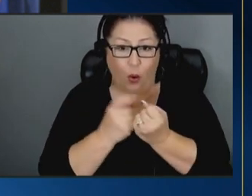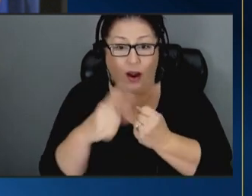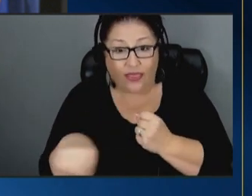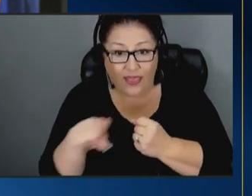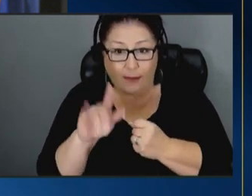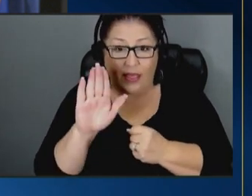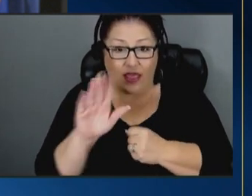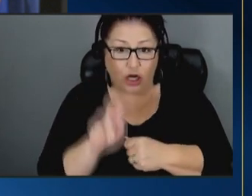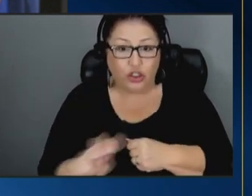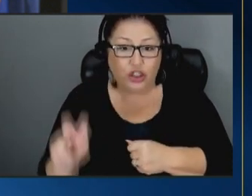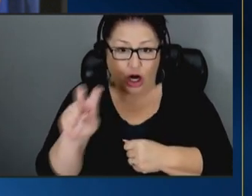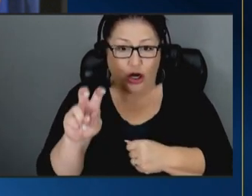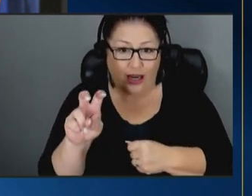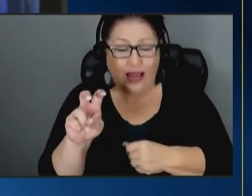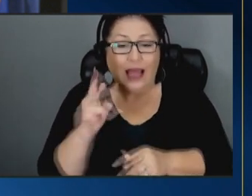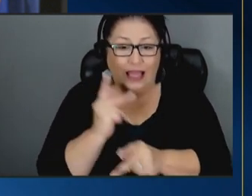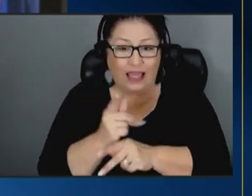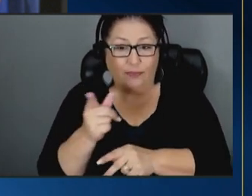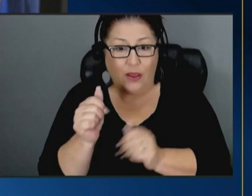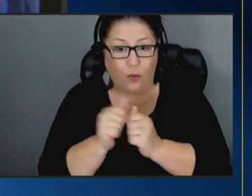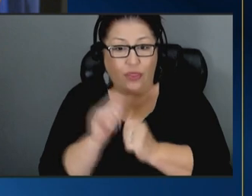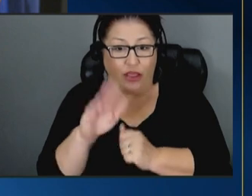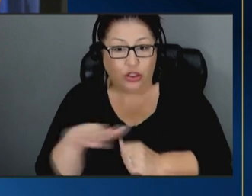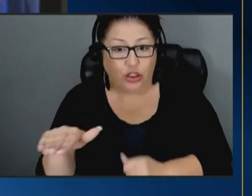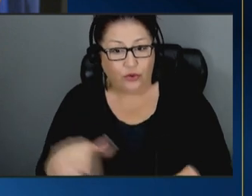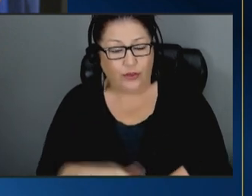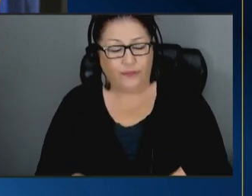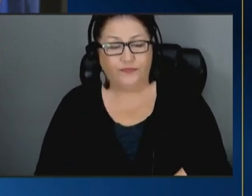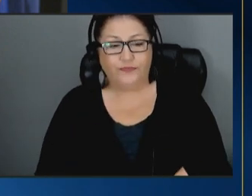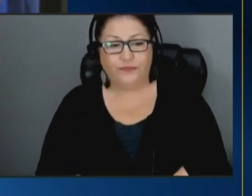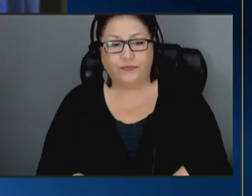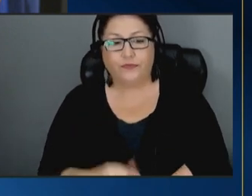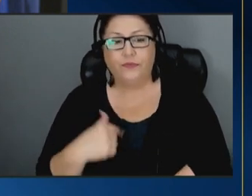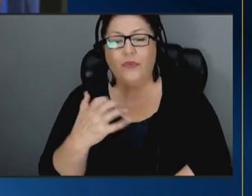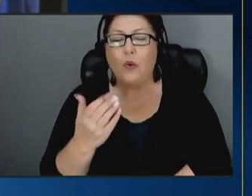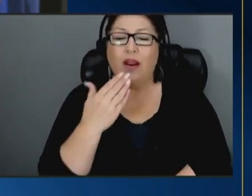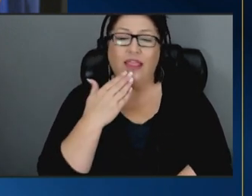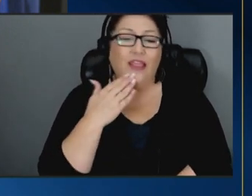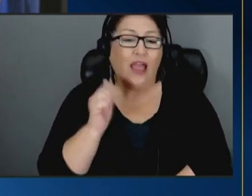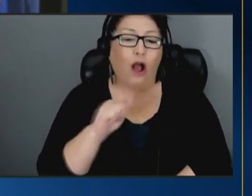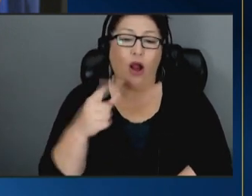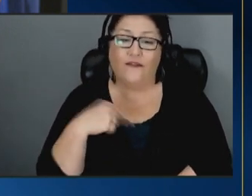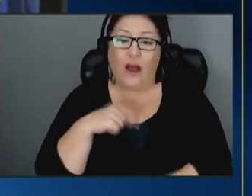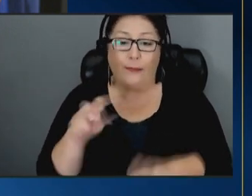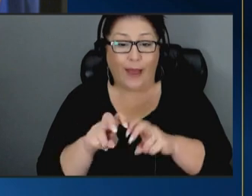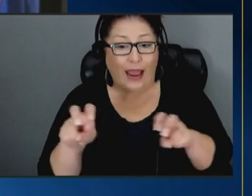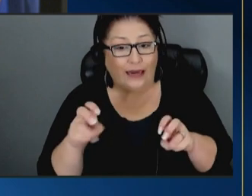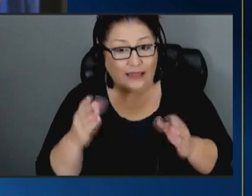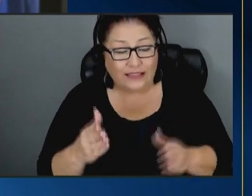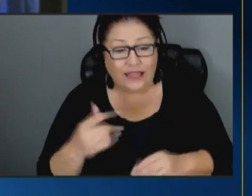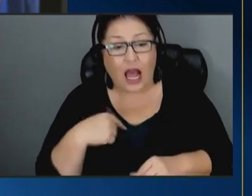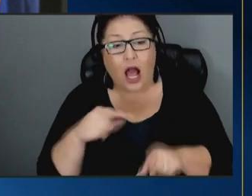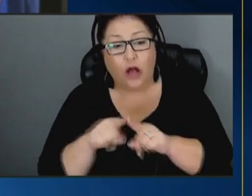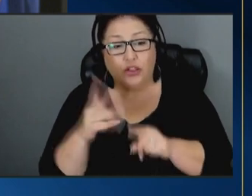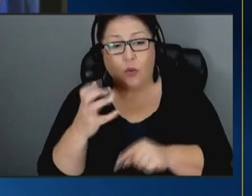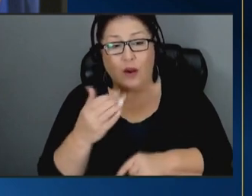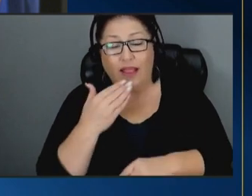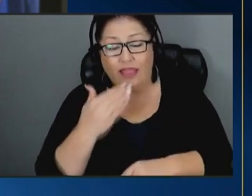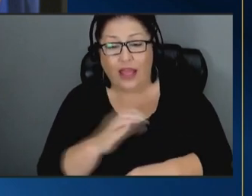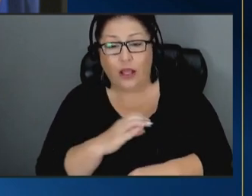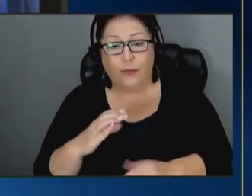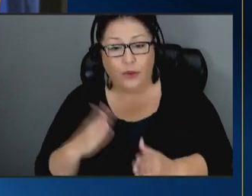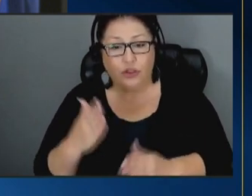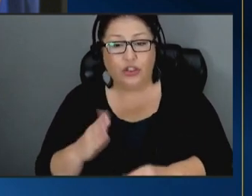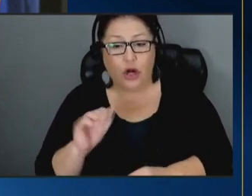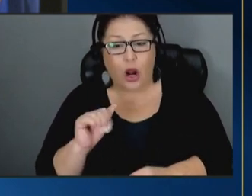journeys and keep them with their kids so i want to thank all of our panelists um i also want to thank commissioner avula for